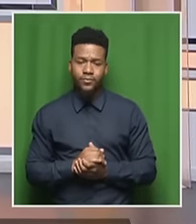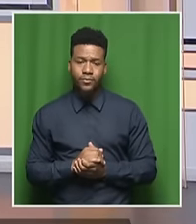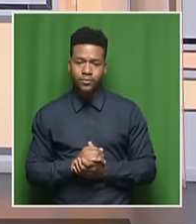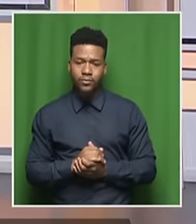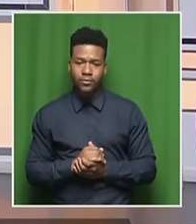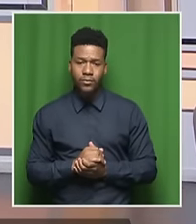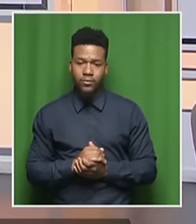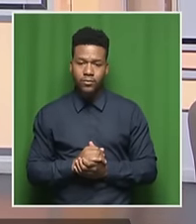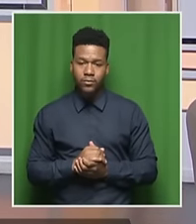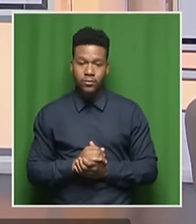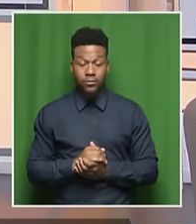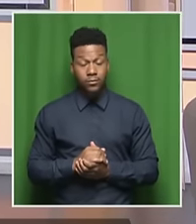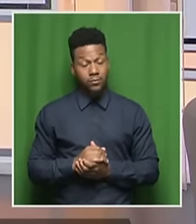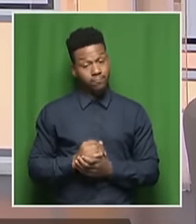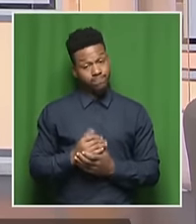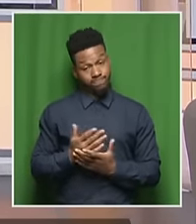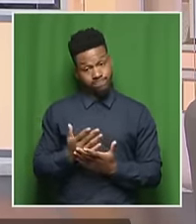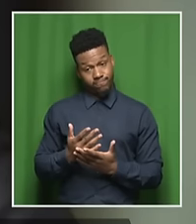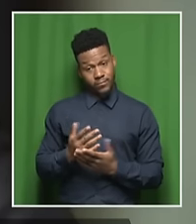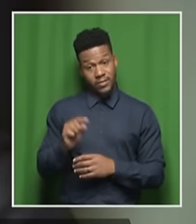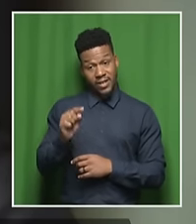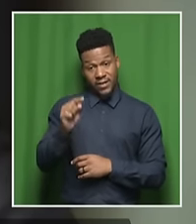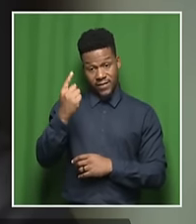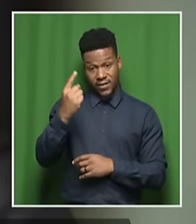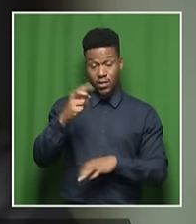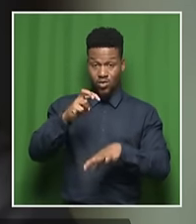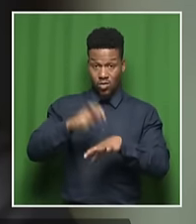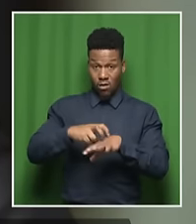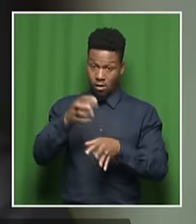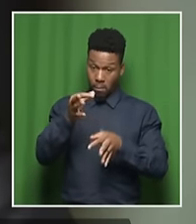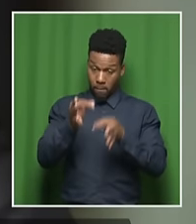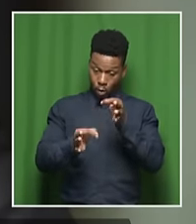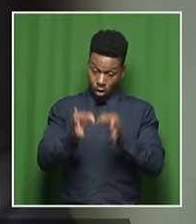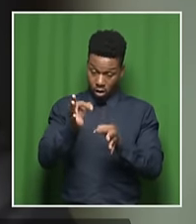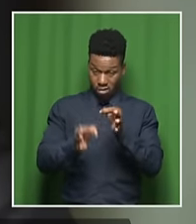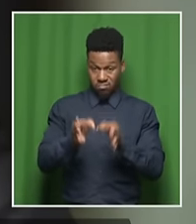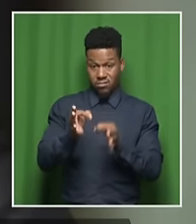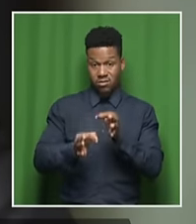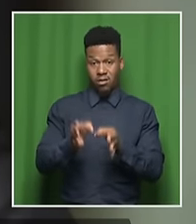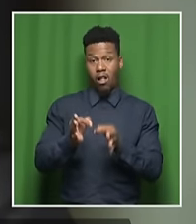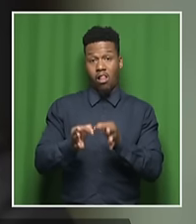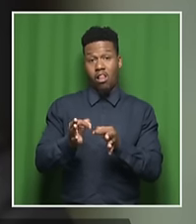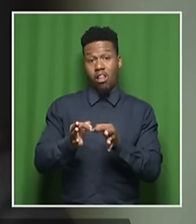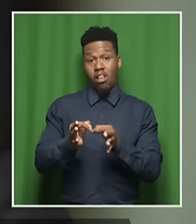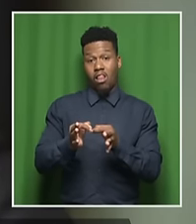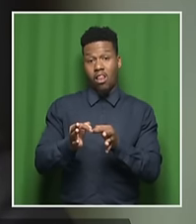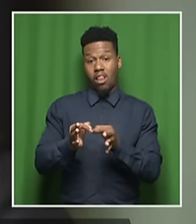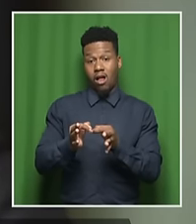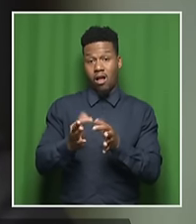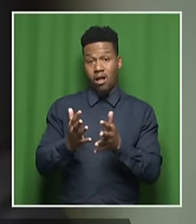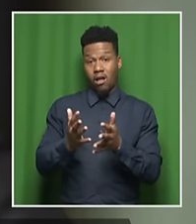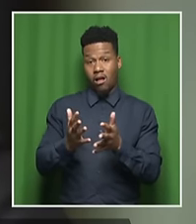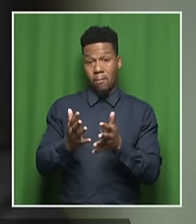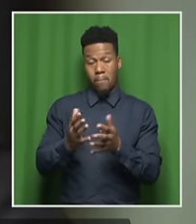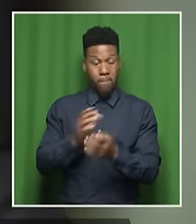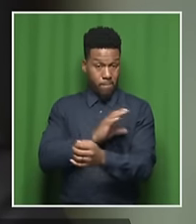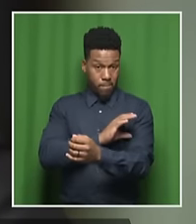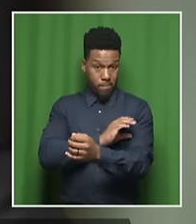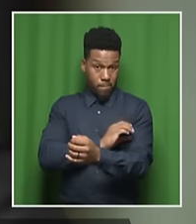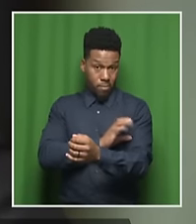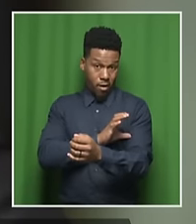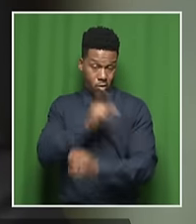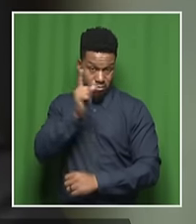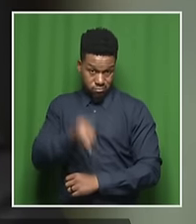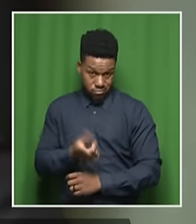Well, first of all, you need political will at the end of the day. You know, the recycling of wastewater to